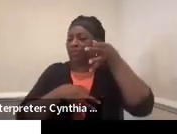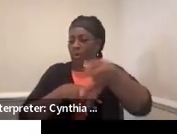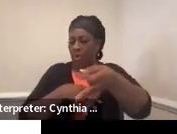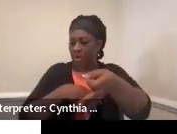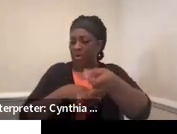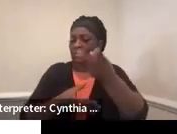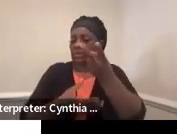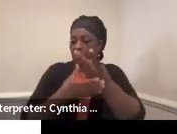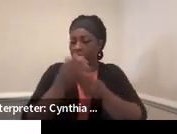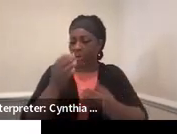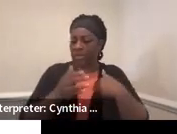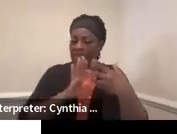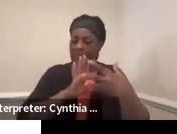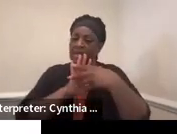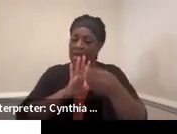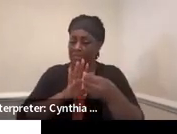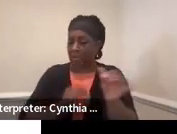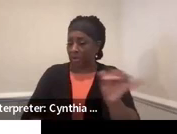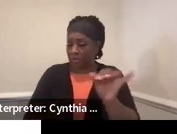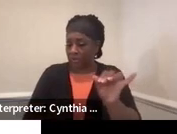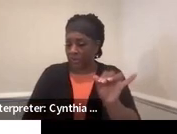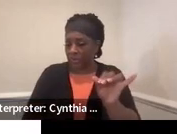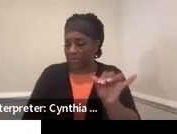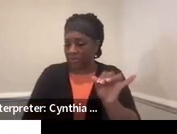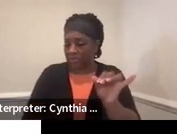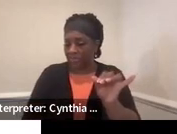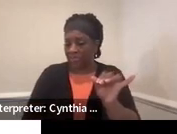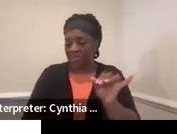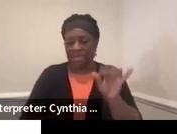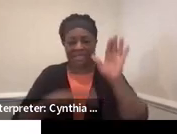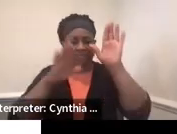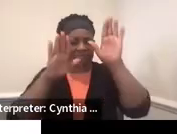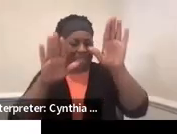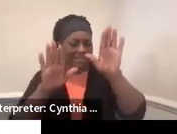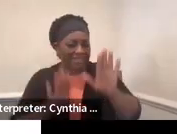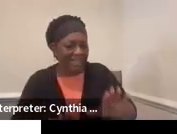can have a copy of it as well. That's fantastic.